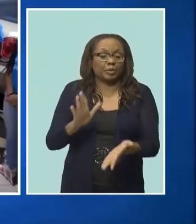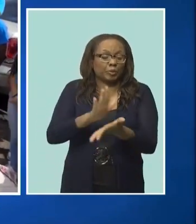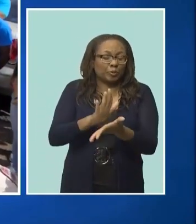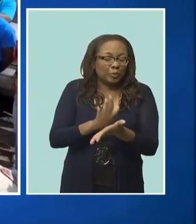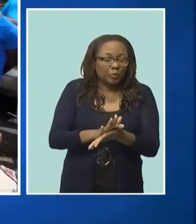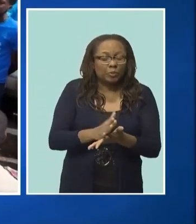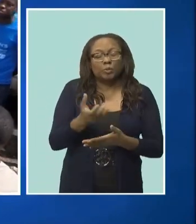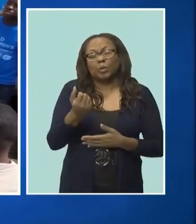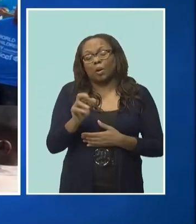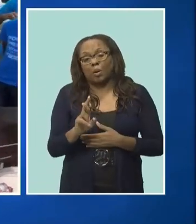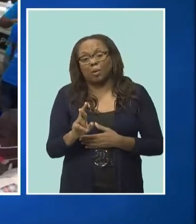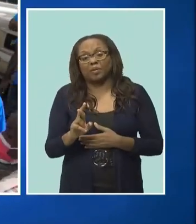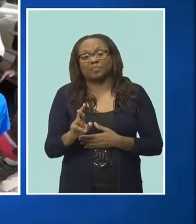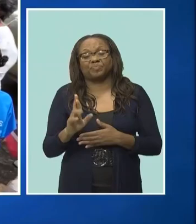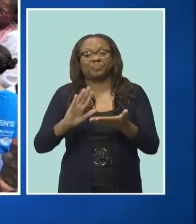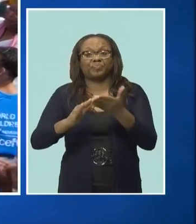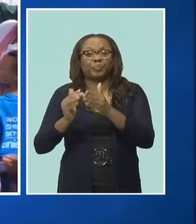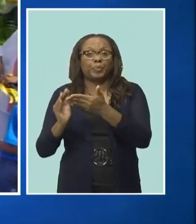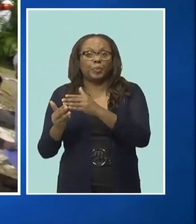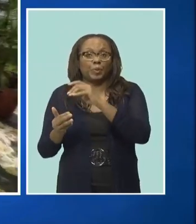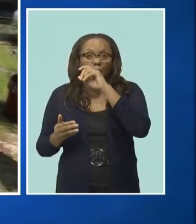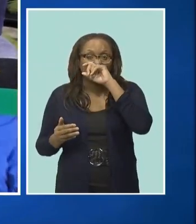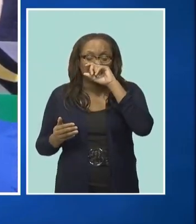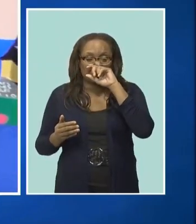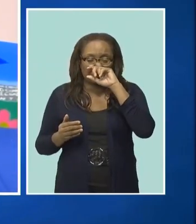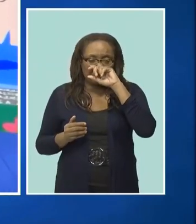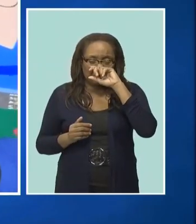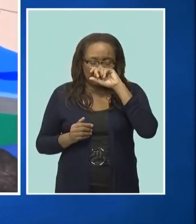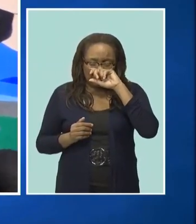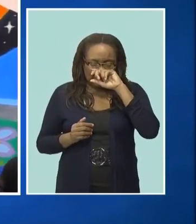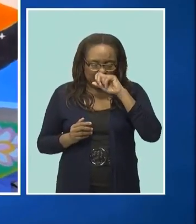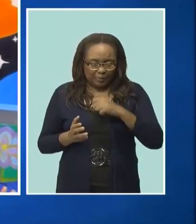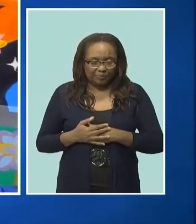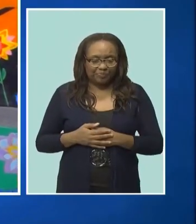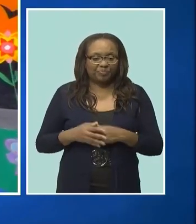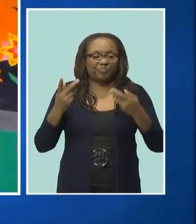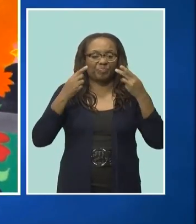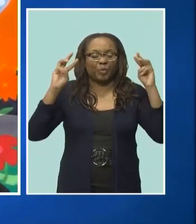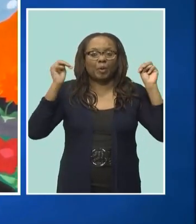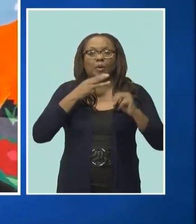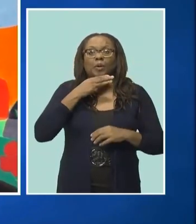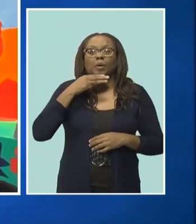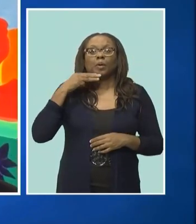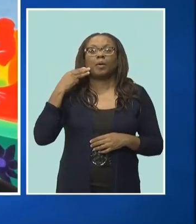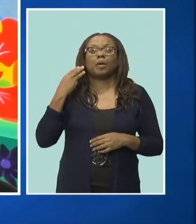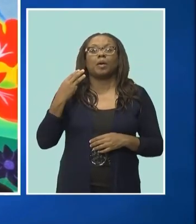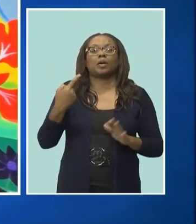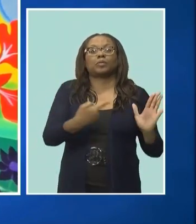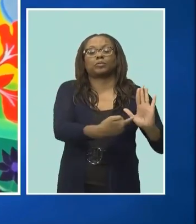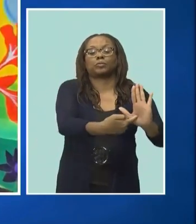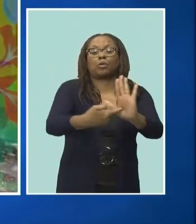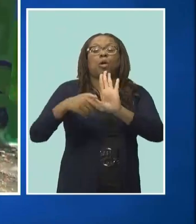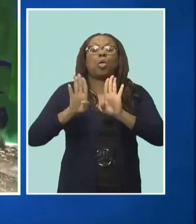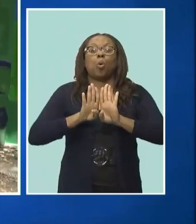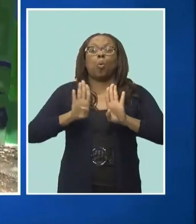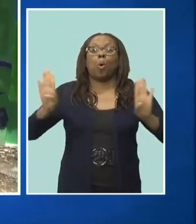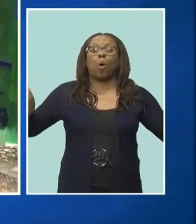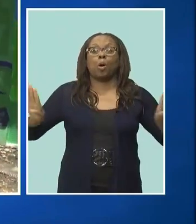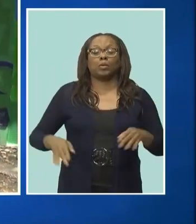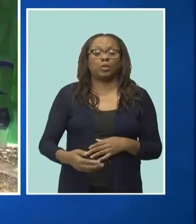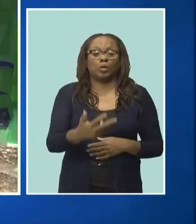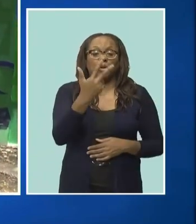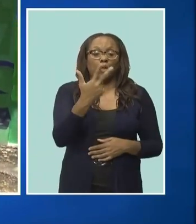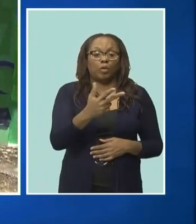unveiling the inclusion mural, done by the Charles Brothers and schoolchildren, said they need to cooperate with each other and